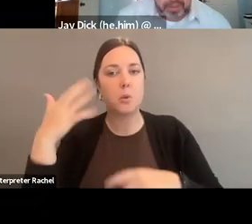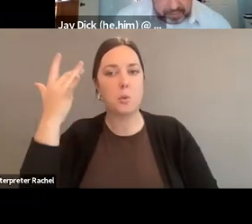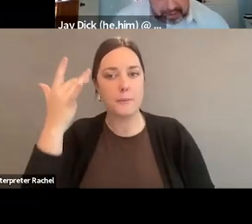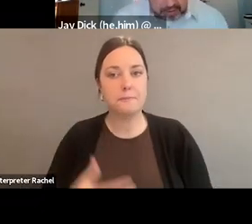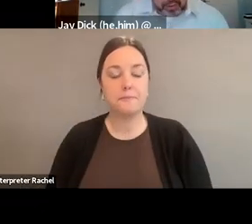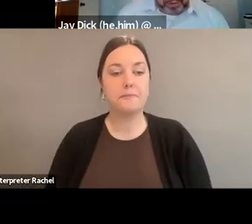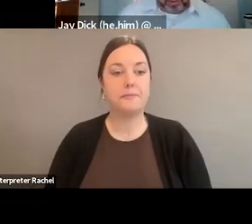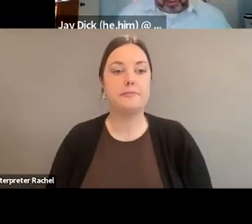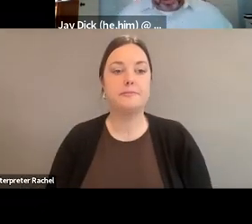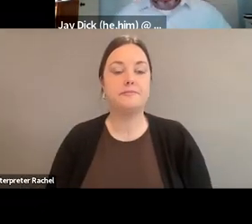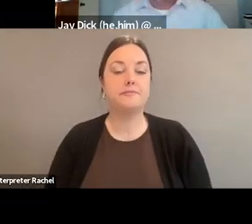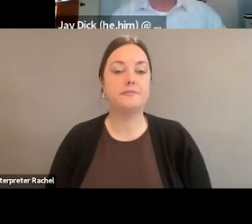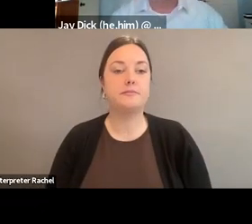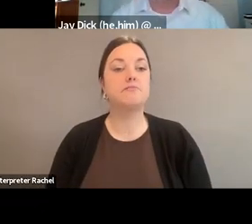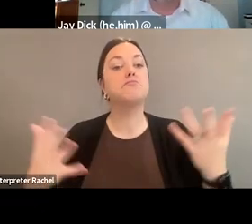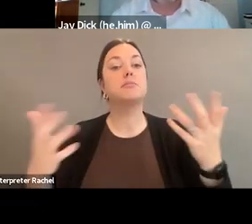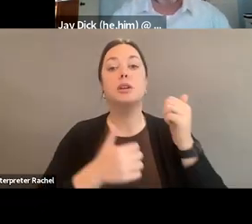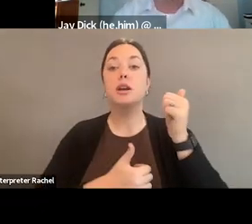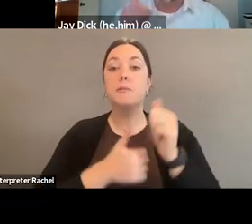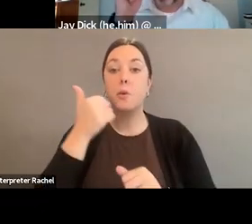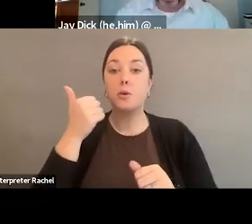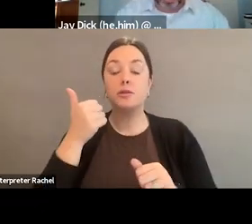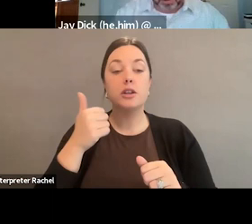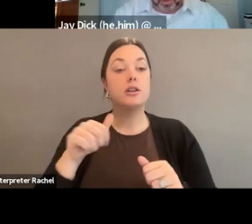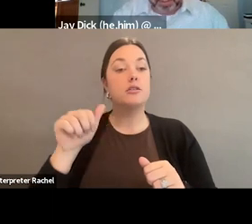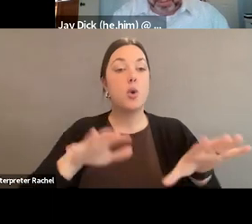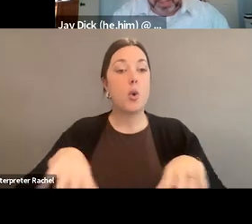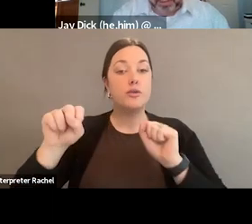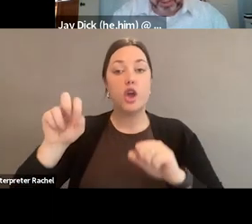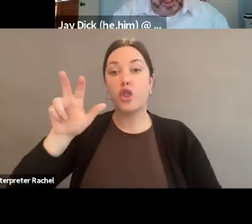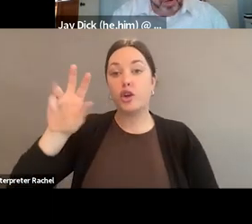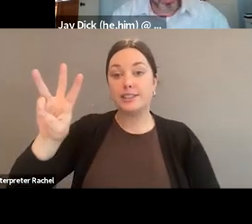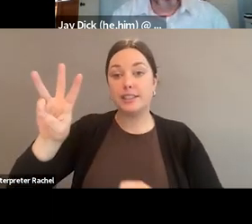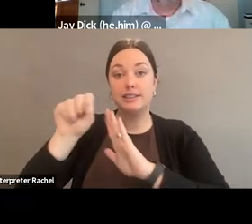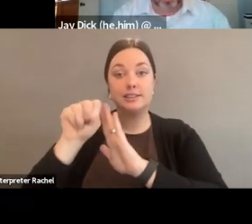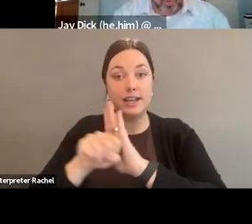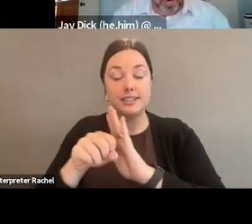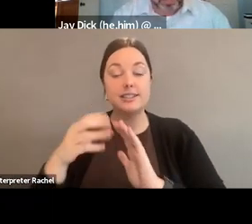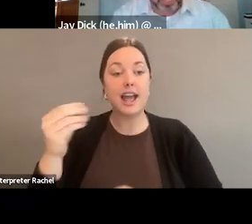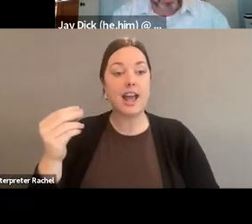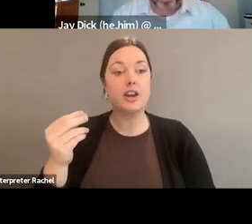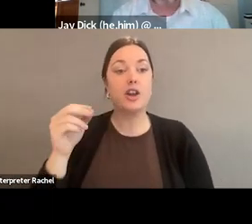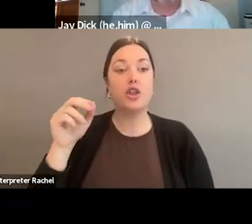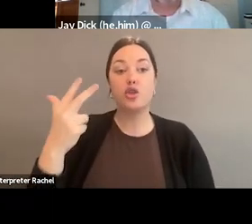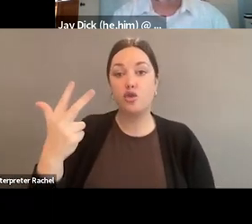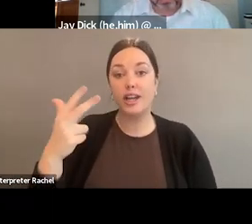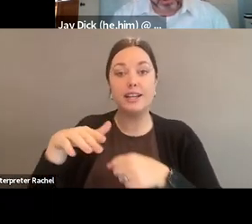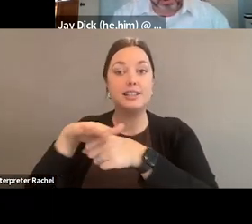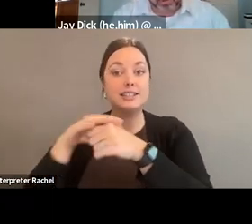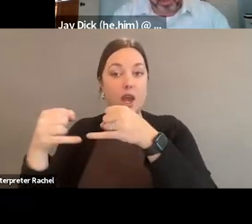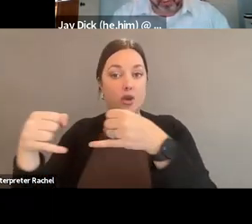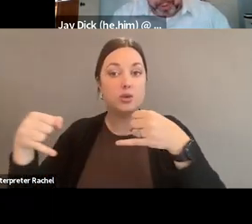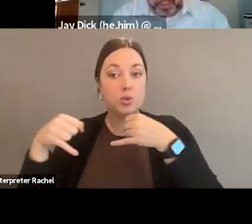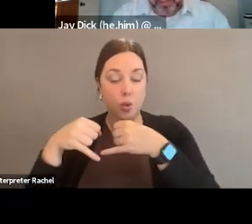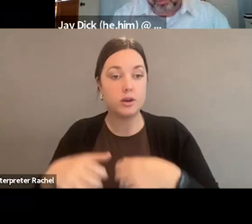stated, gubernatorial elections were held in 36 states and three territories this year, with 31 incumbent governors eligible